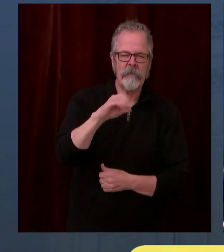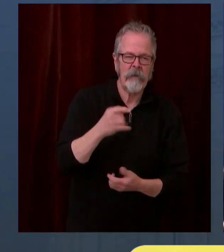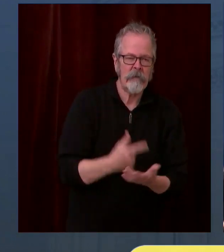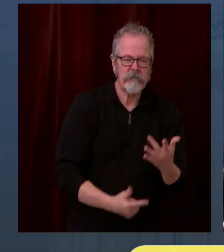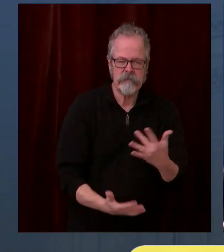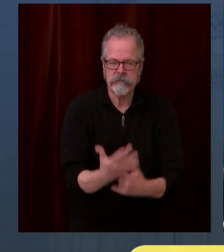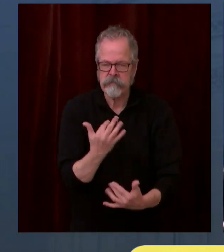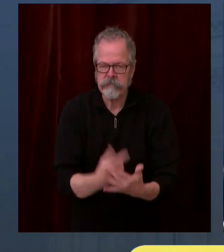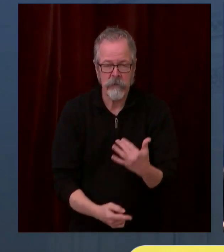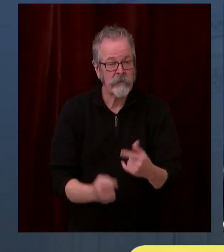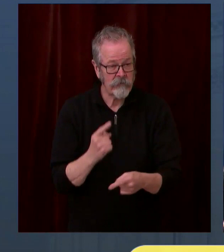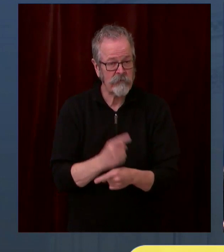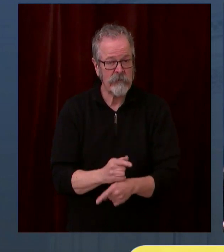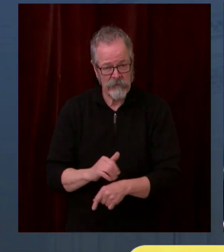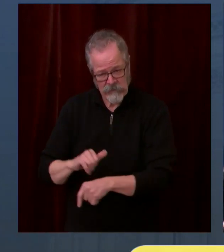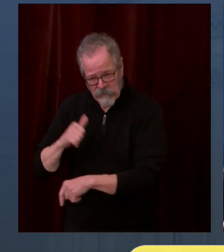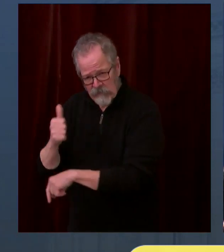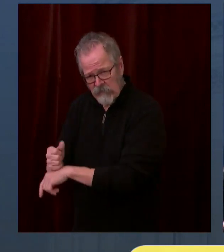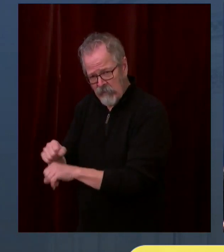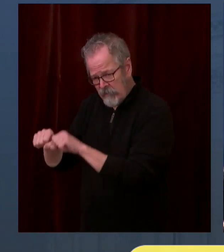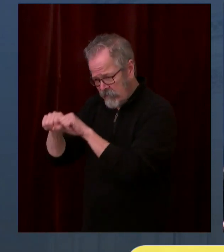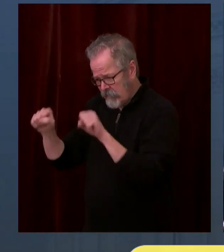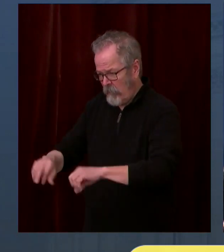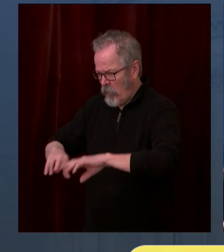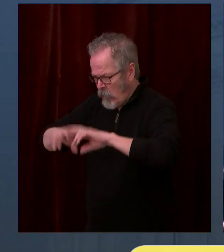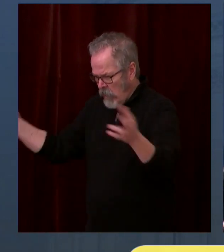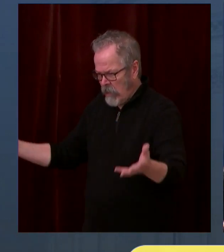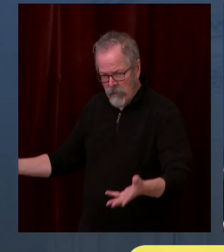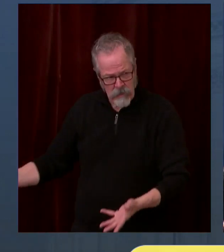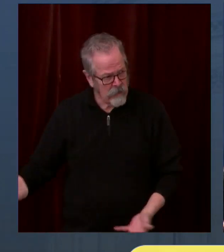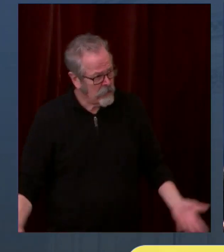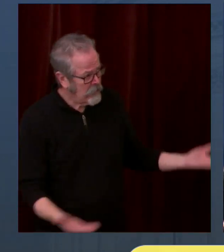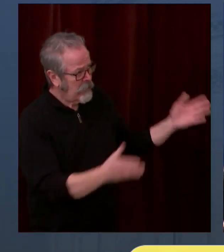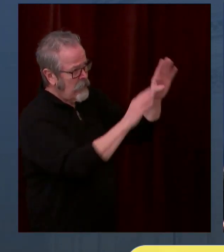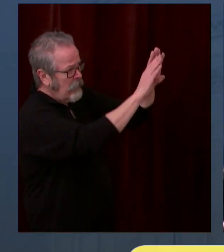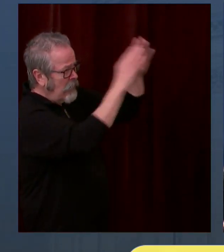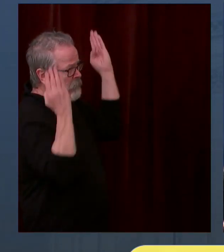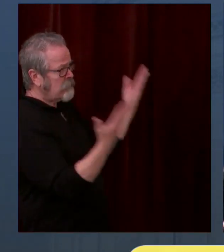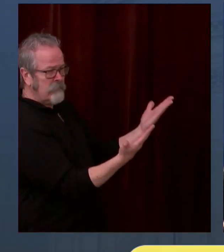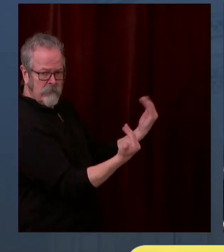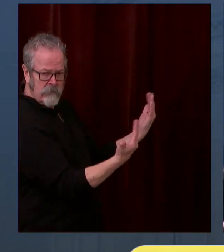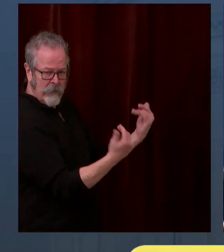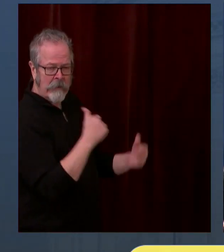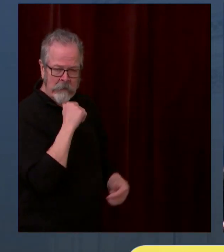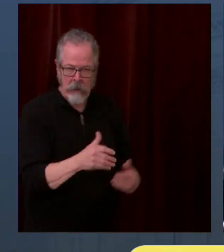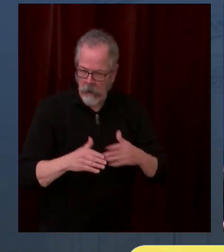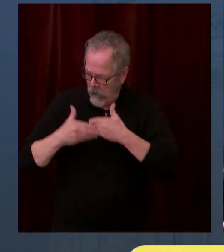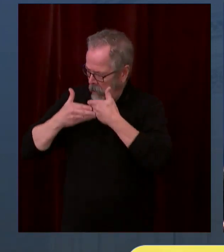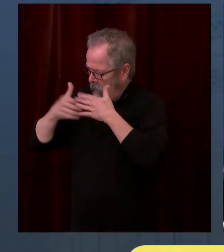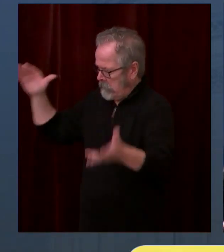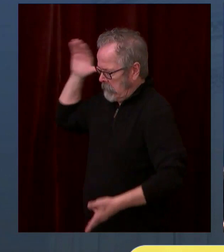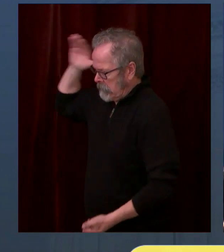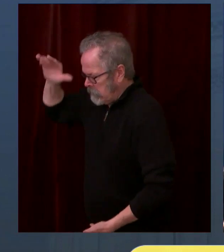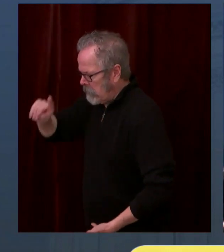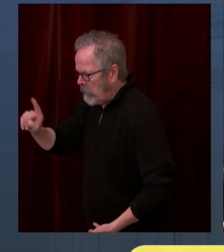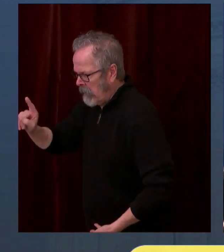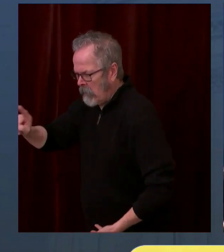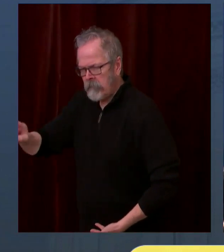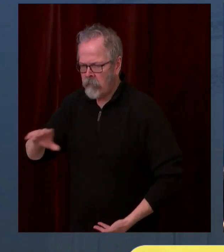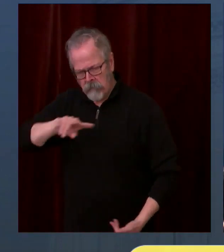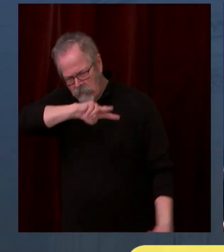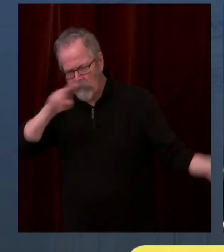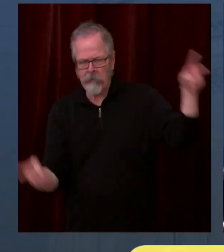new pipelines of delivery systems. Heretofore, we've depended on the medical system